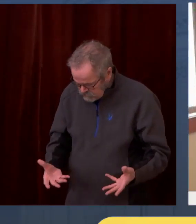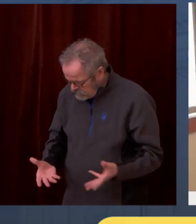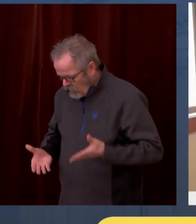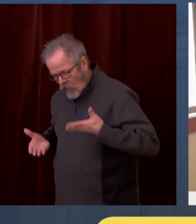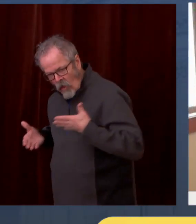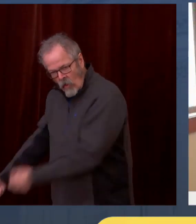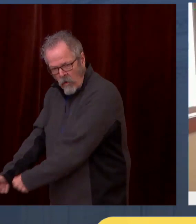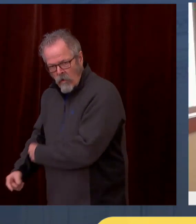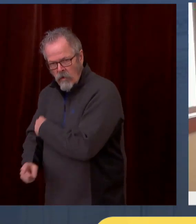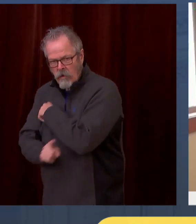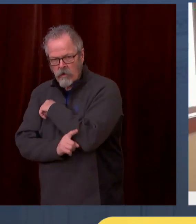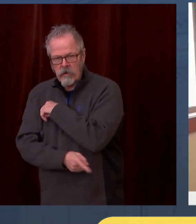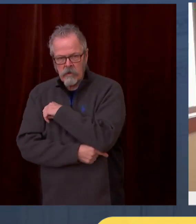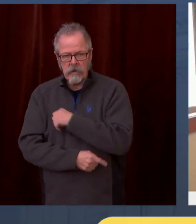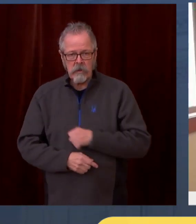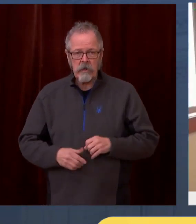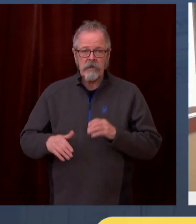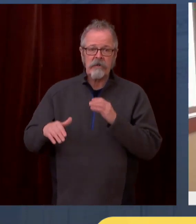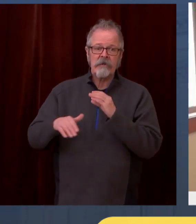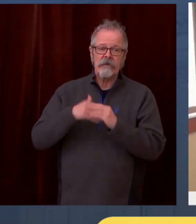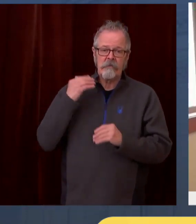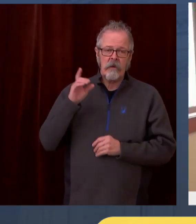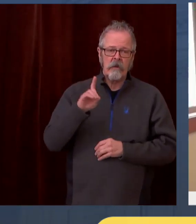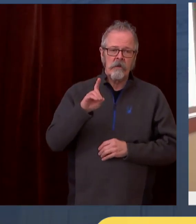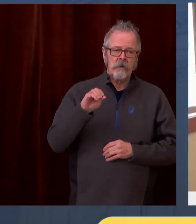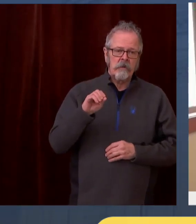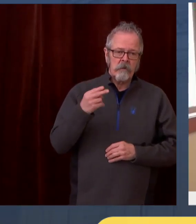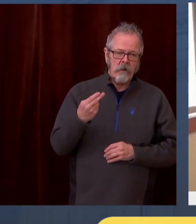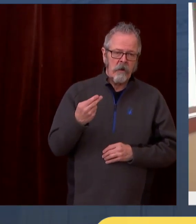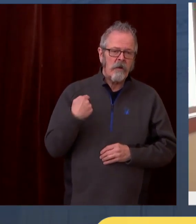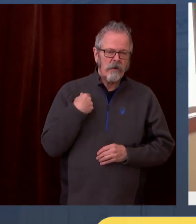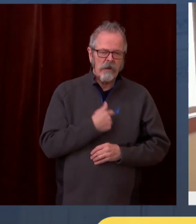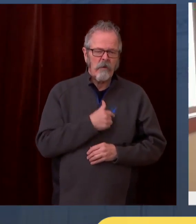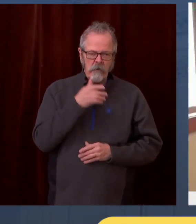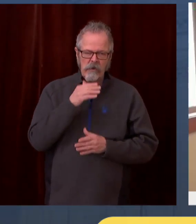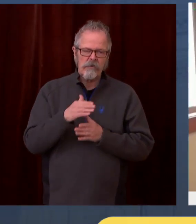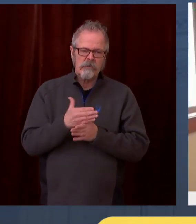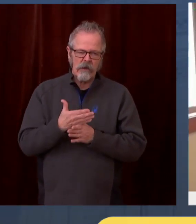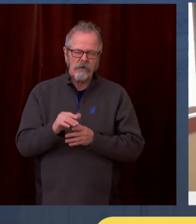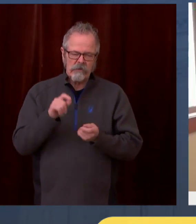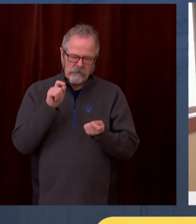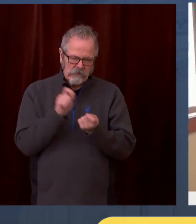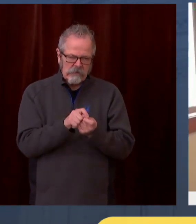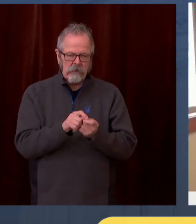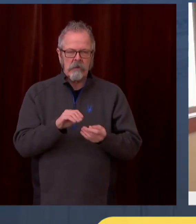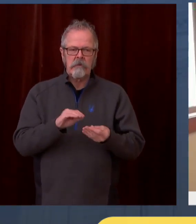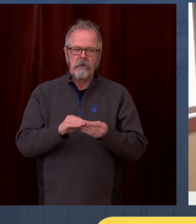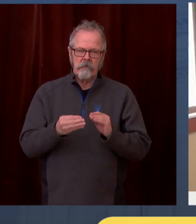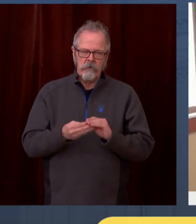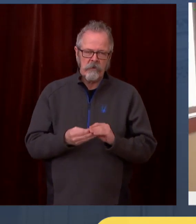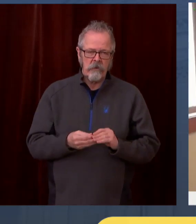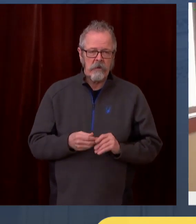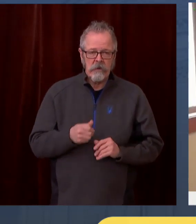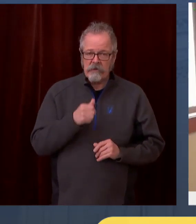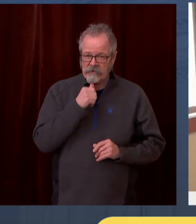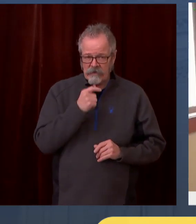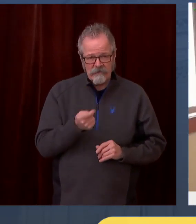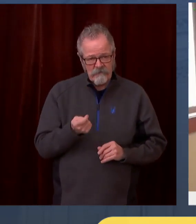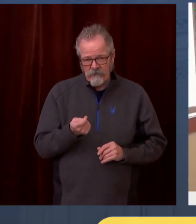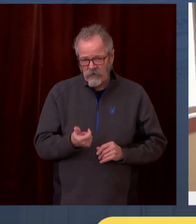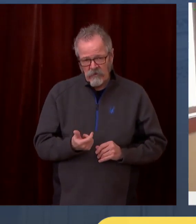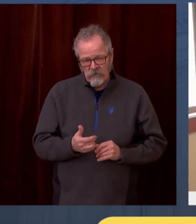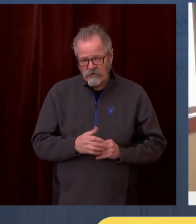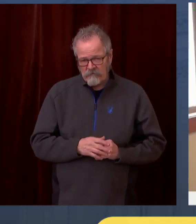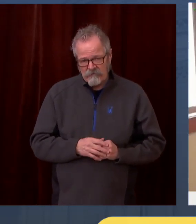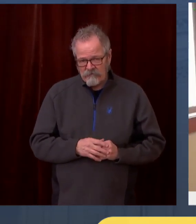exact numbers. Luckily, our waste has been incredibly low and not a substantial problem. We also